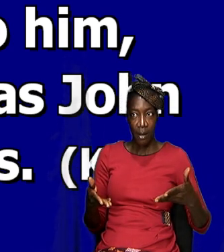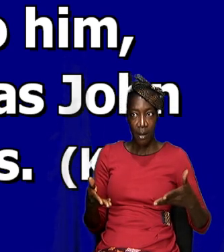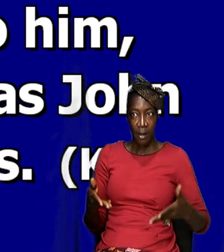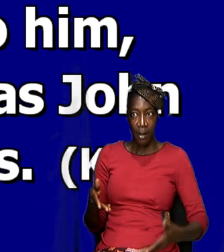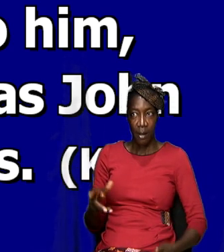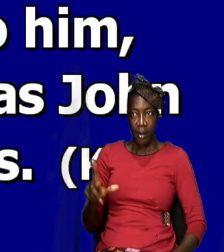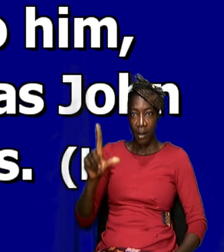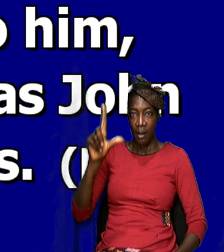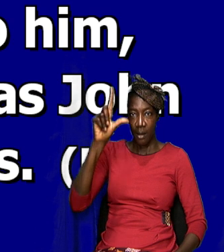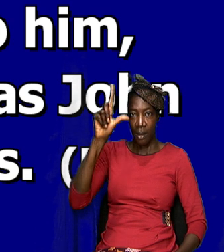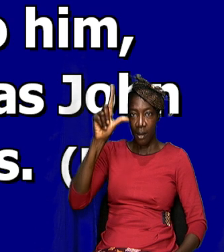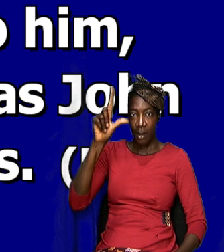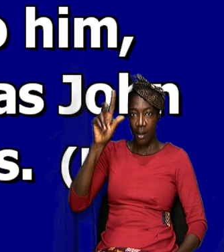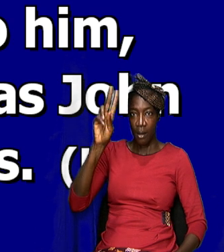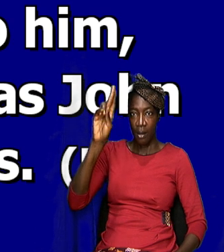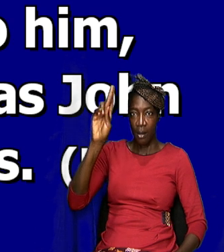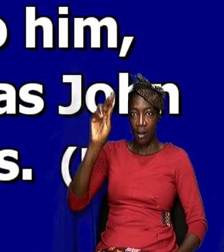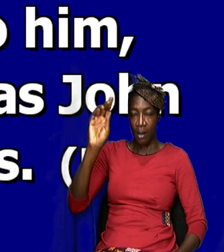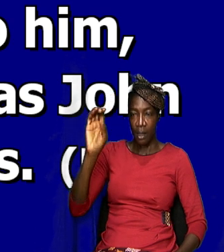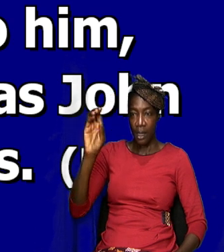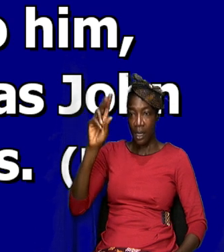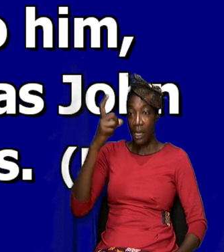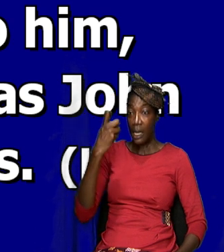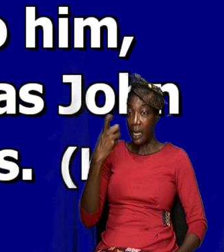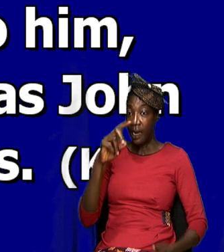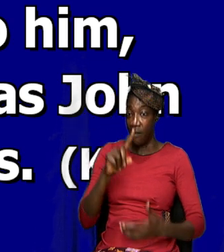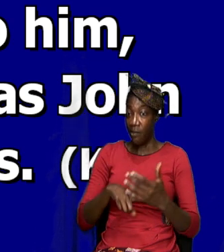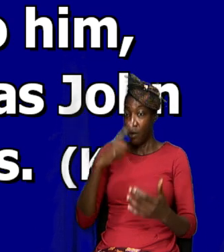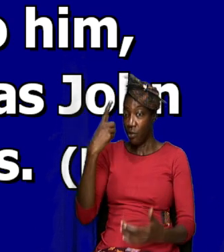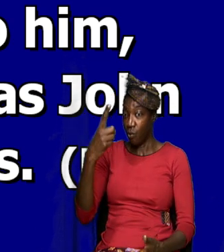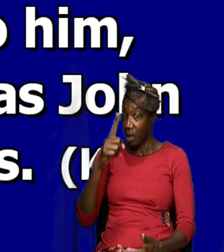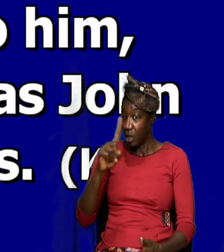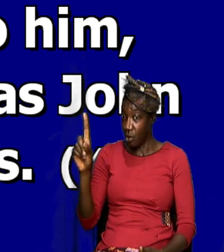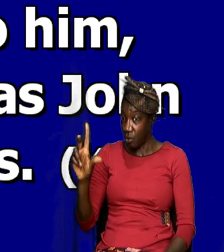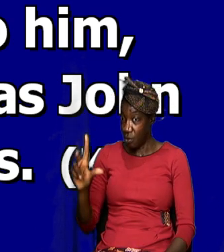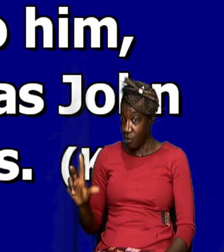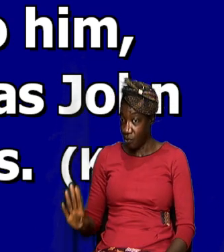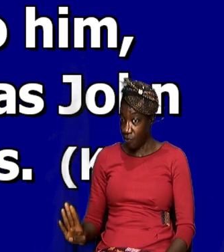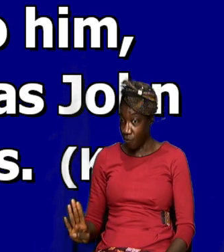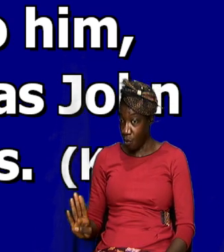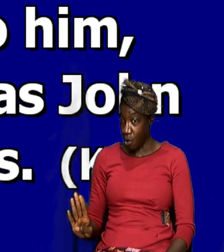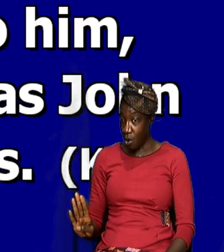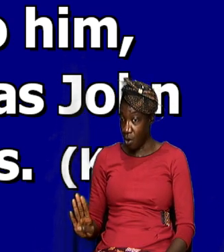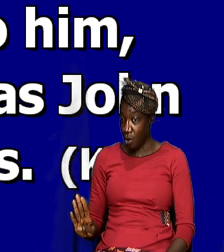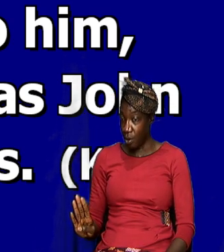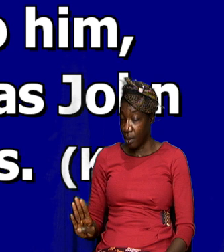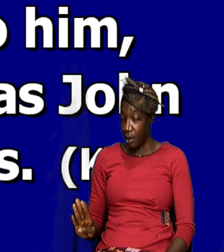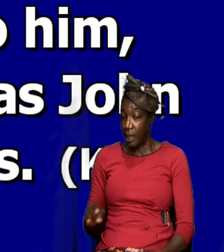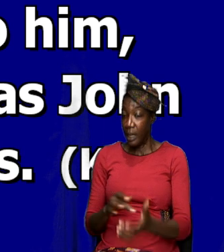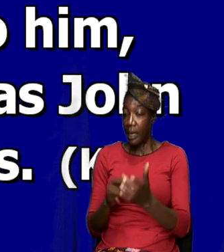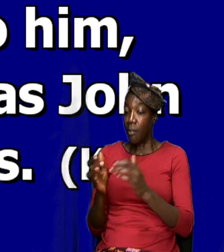in Luke 11 verse 1 to 4 the Bible calls it a form